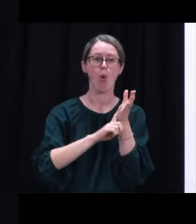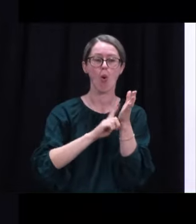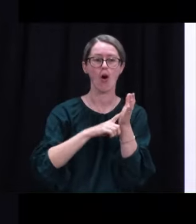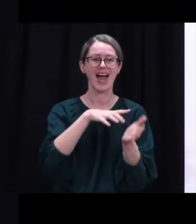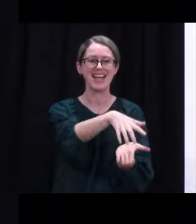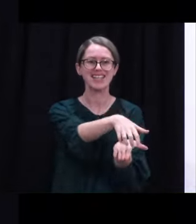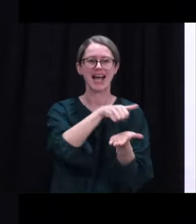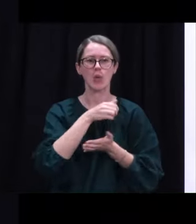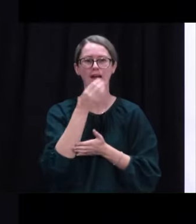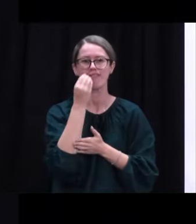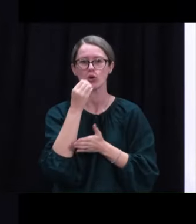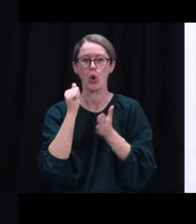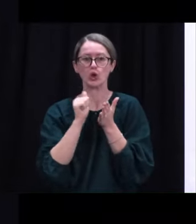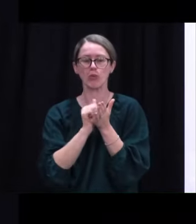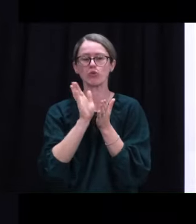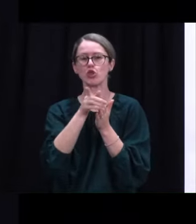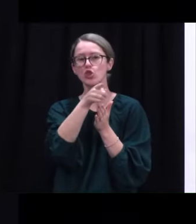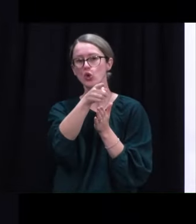stores or shops.